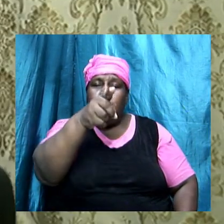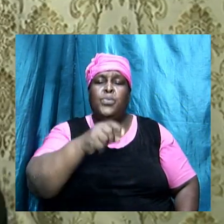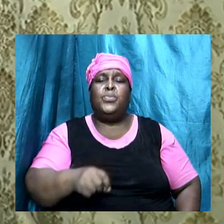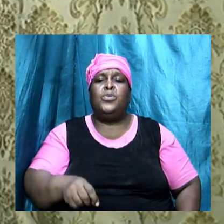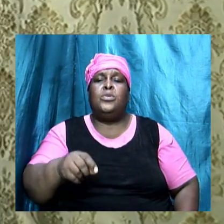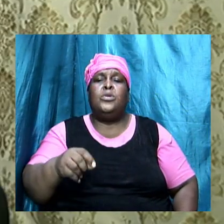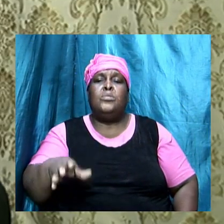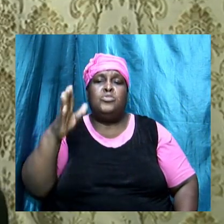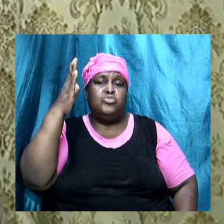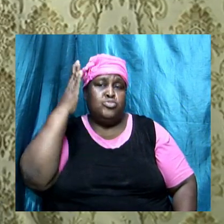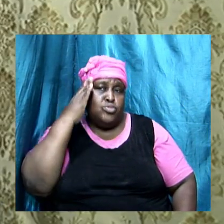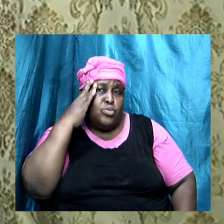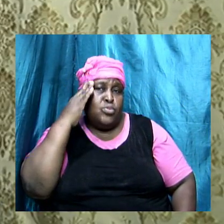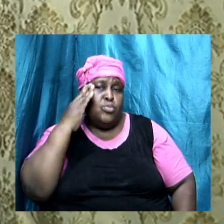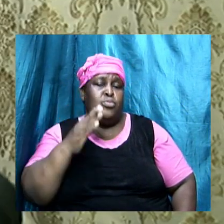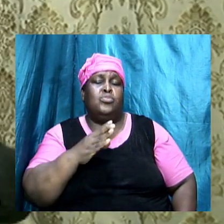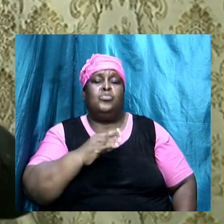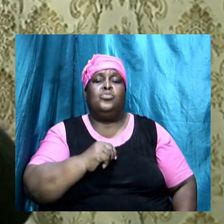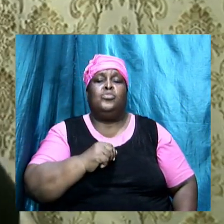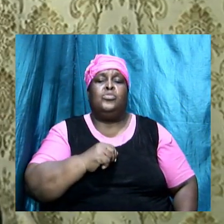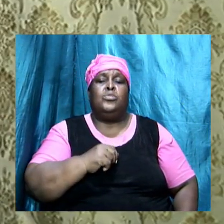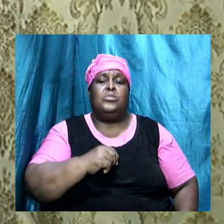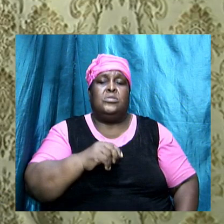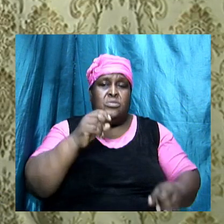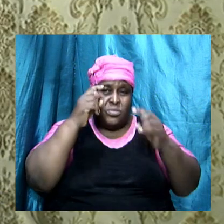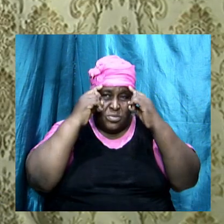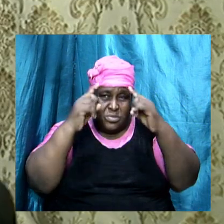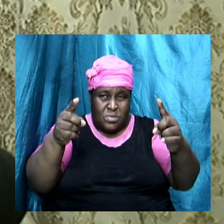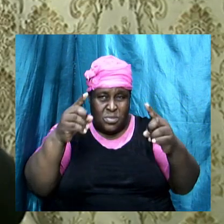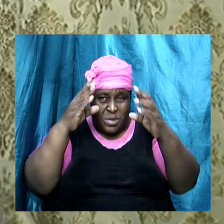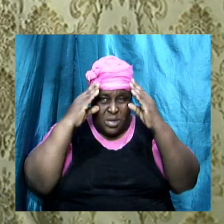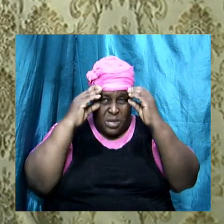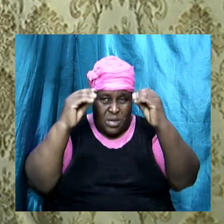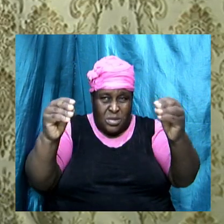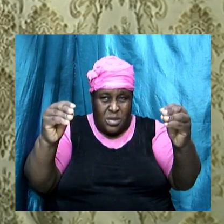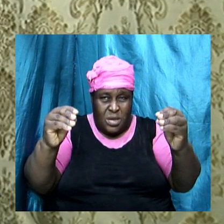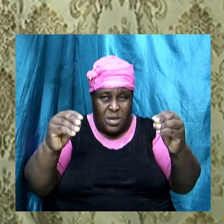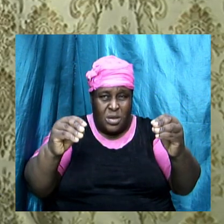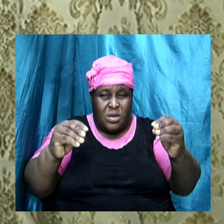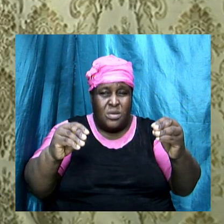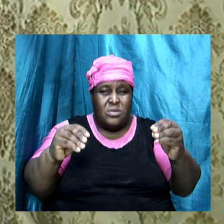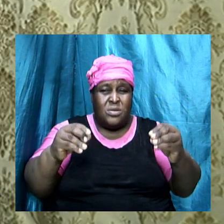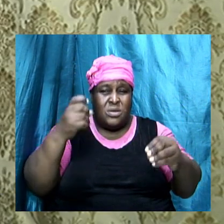be aware, this is what the doctrine does, it teaches seduction,